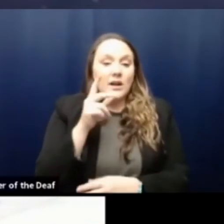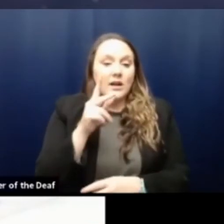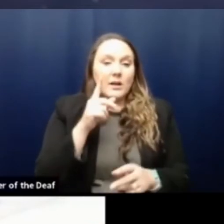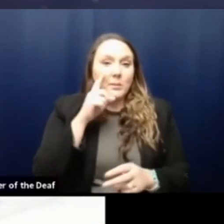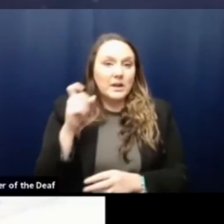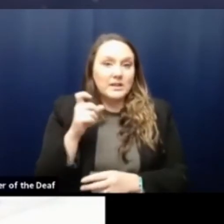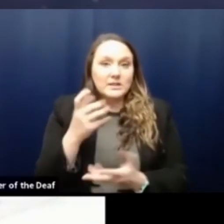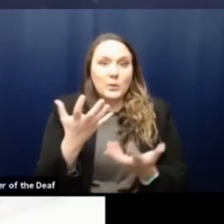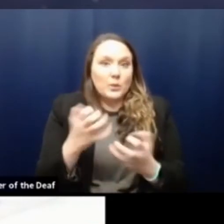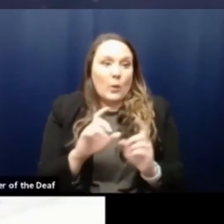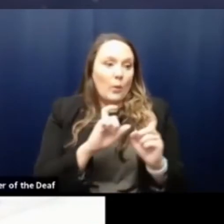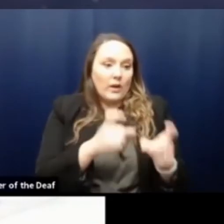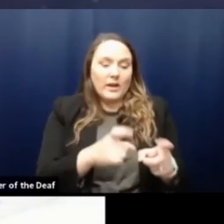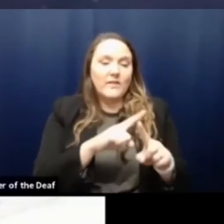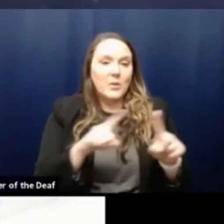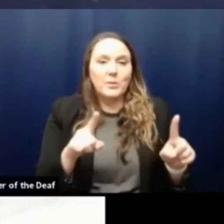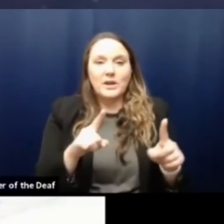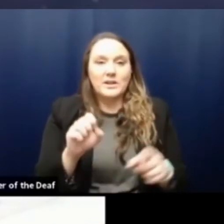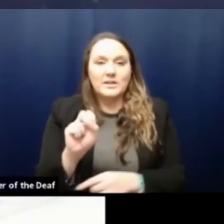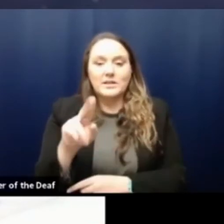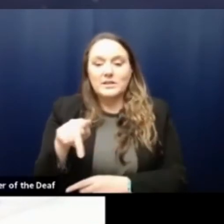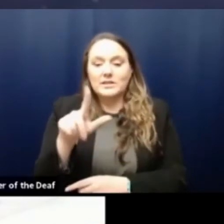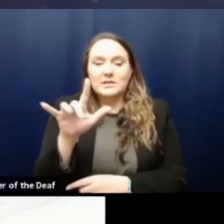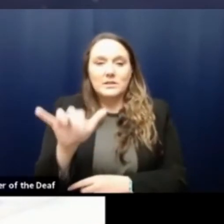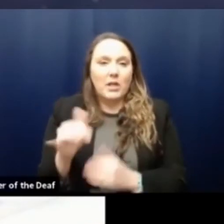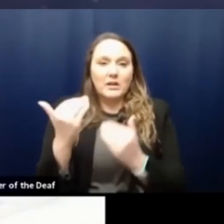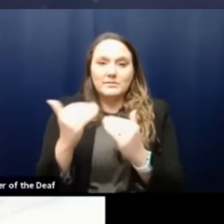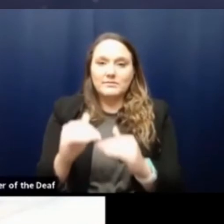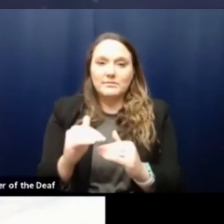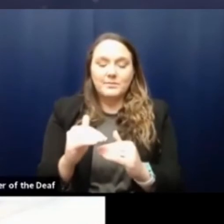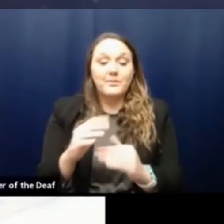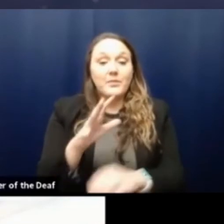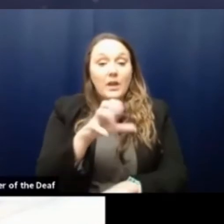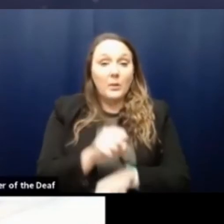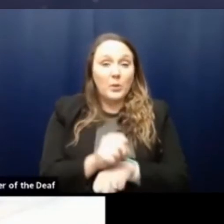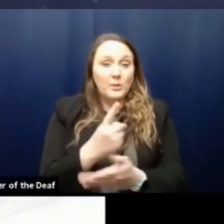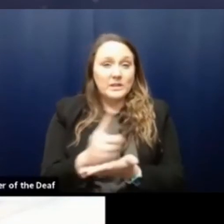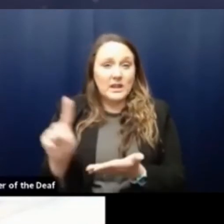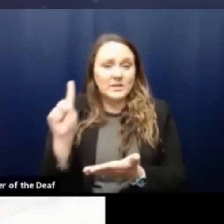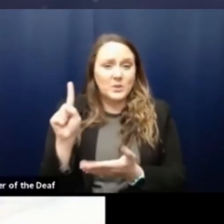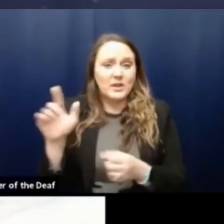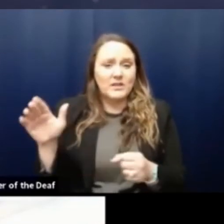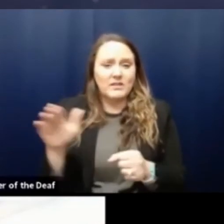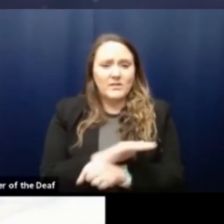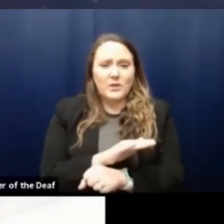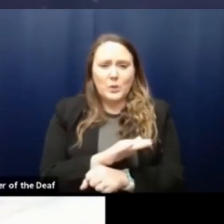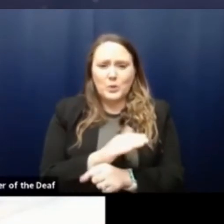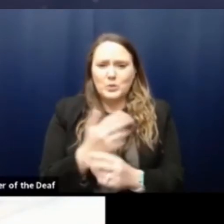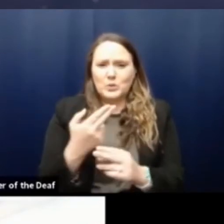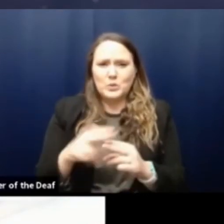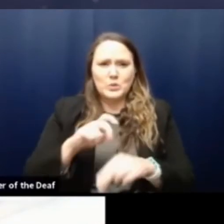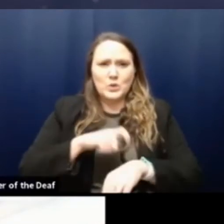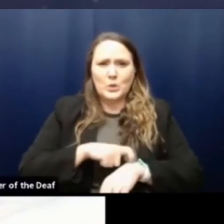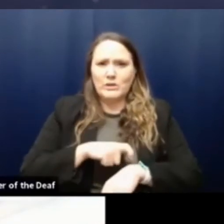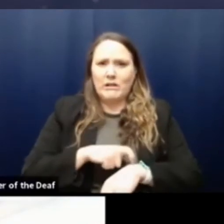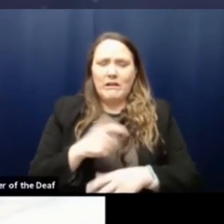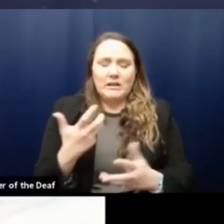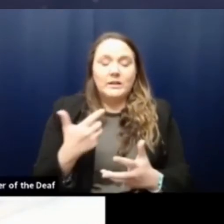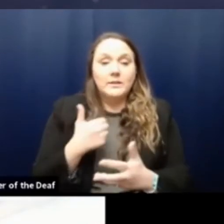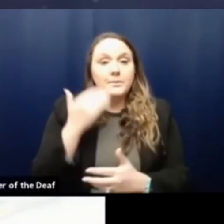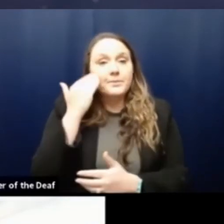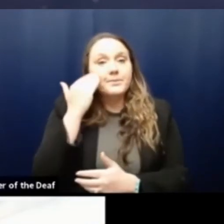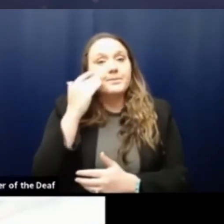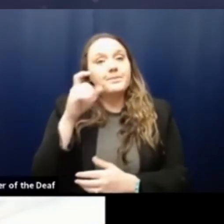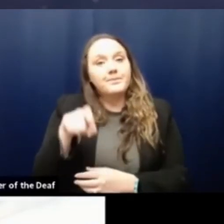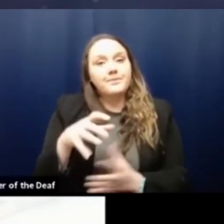supply gets taken up. Our appointments last week, I think, were filled in very short period of time. So we know demand